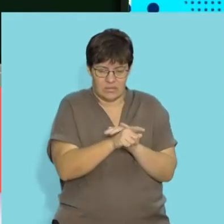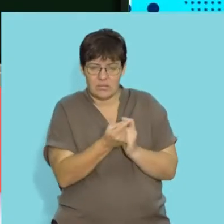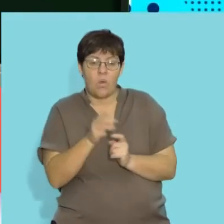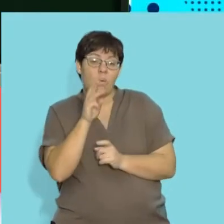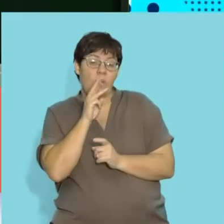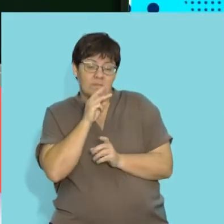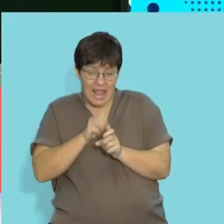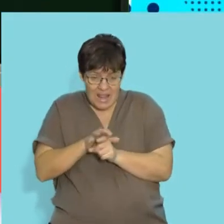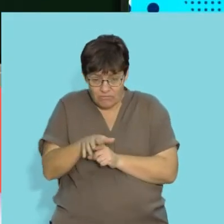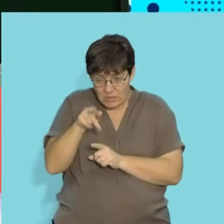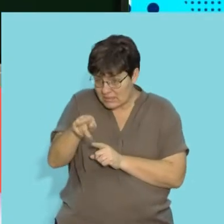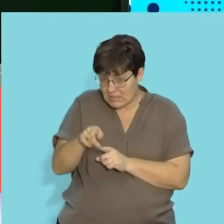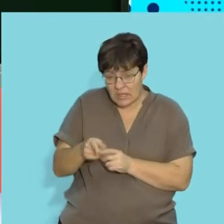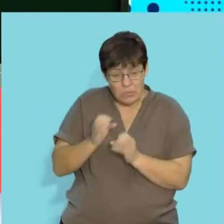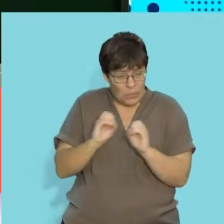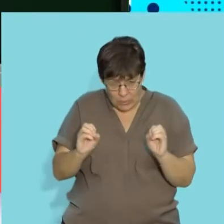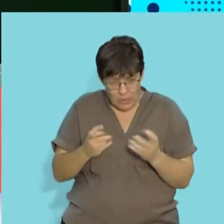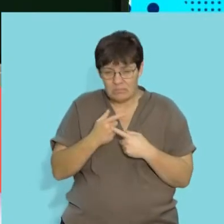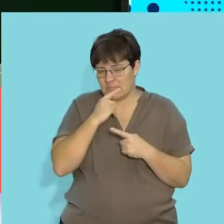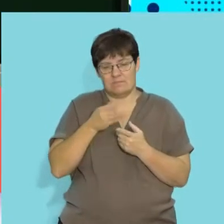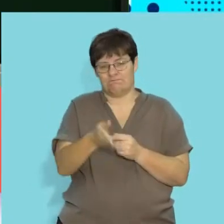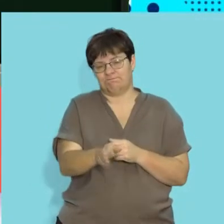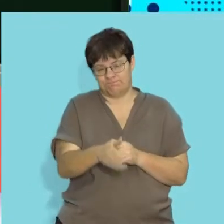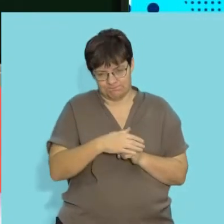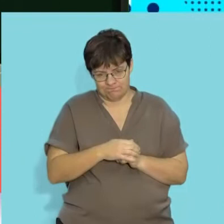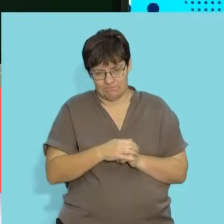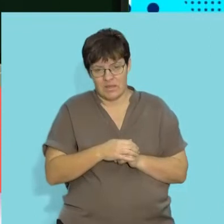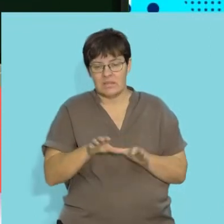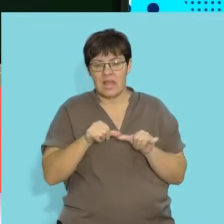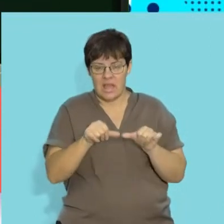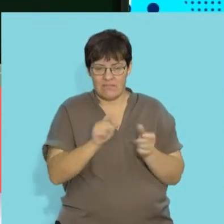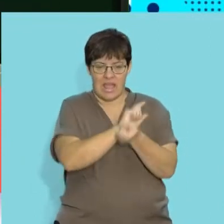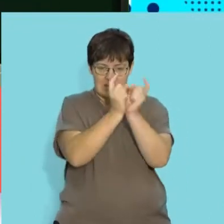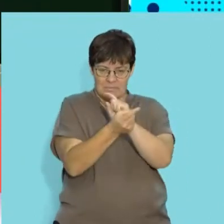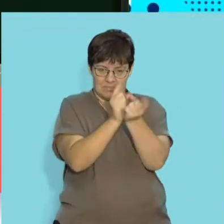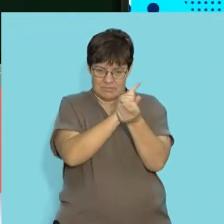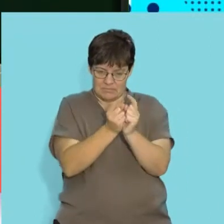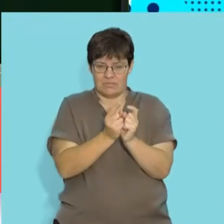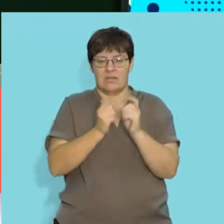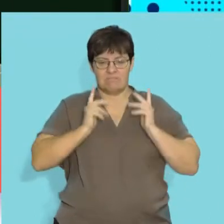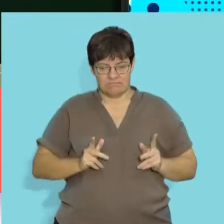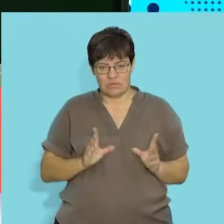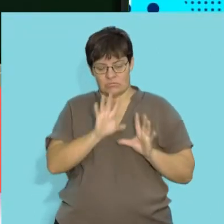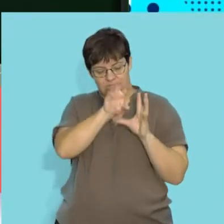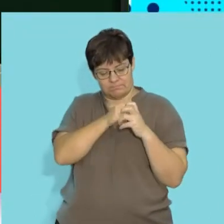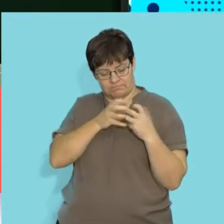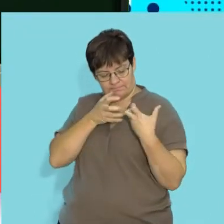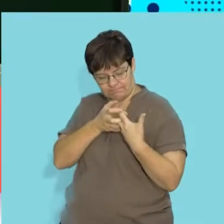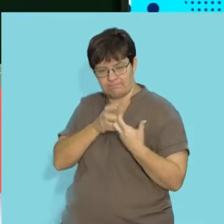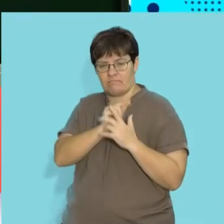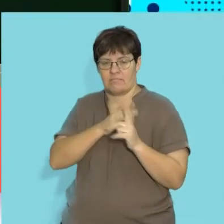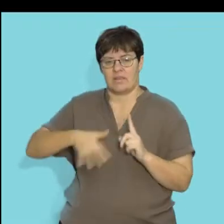of water can influence organisms significantly and accordingly they have adapted to living in these different